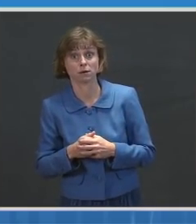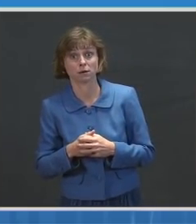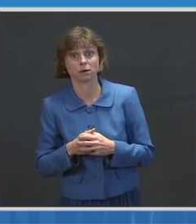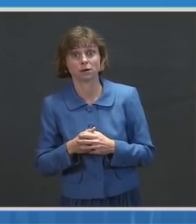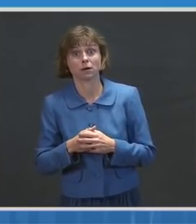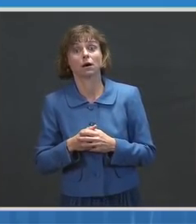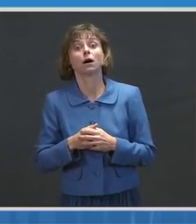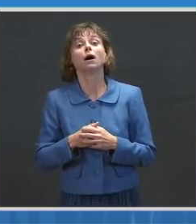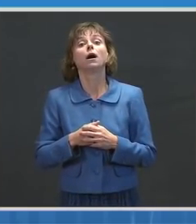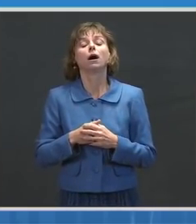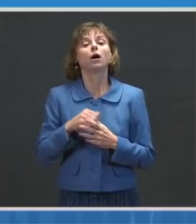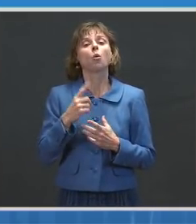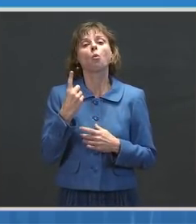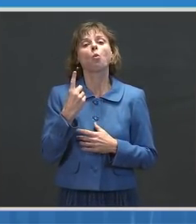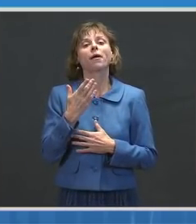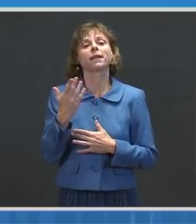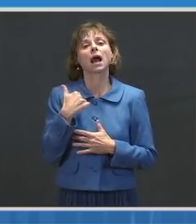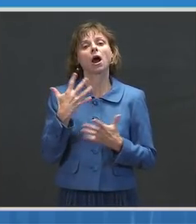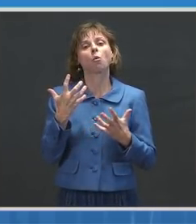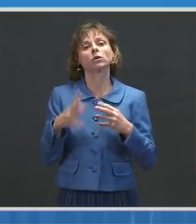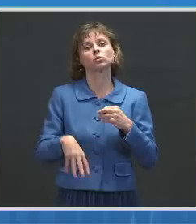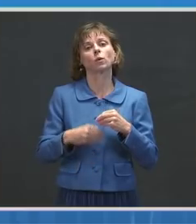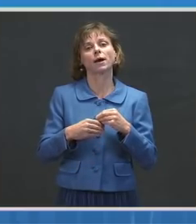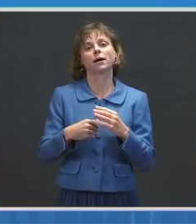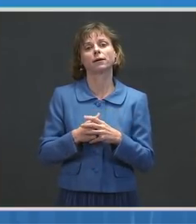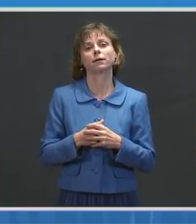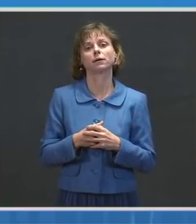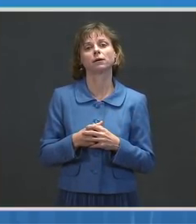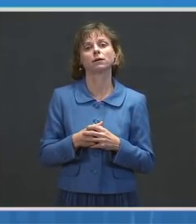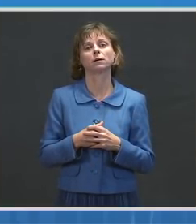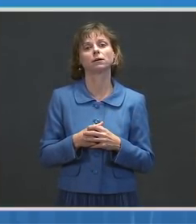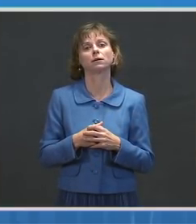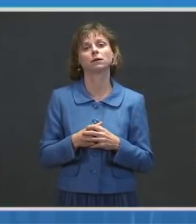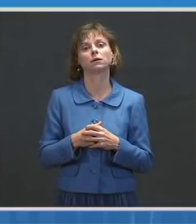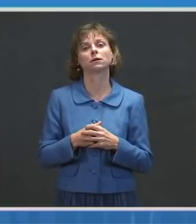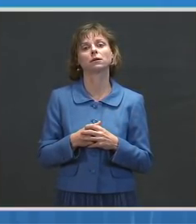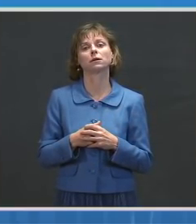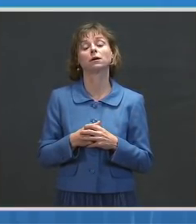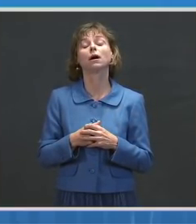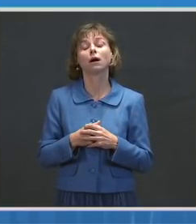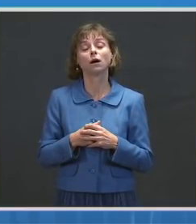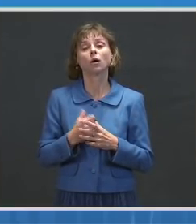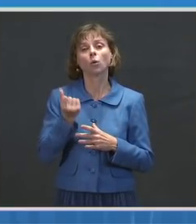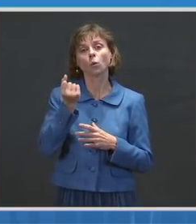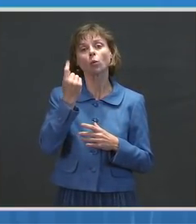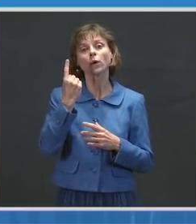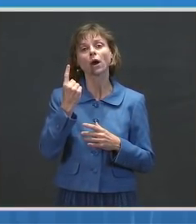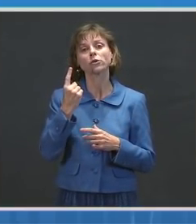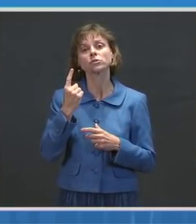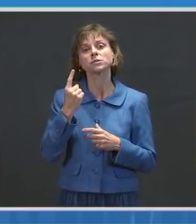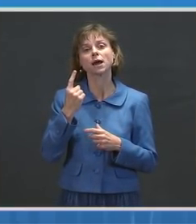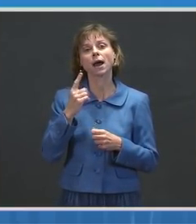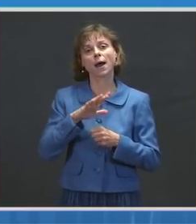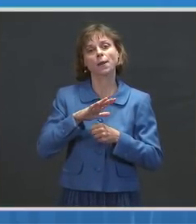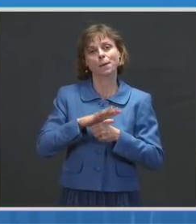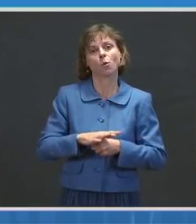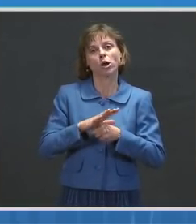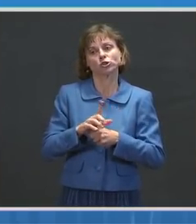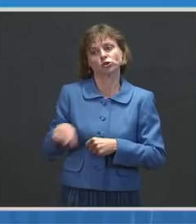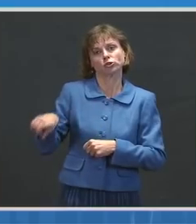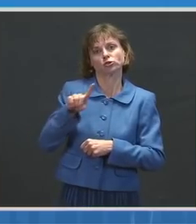And the only thing I'll add to that is that, you know, we understand the pressure the government — the governors are under.